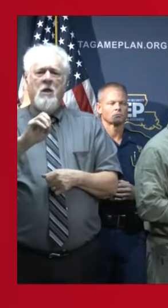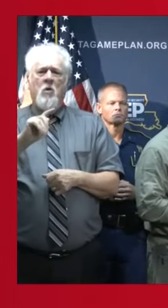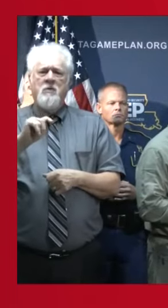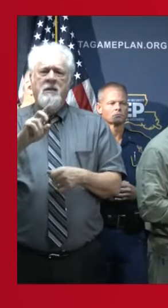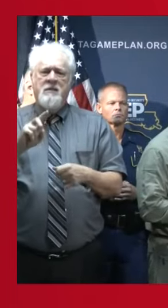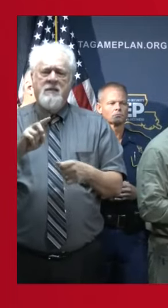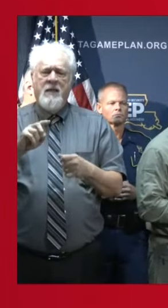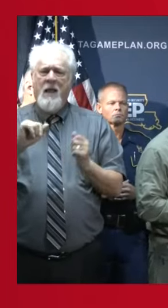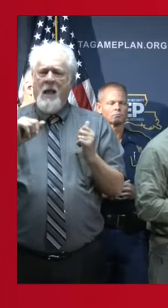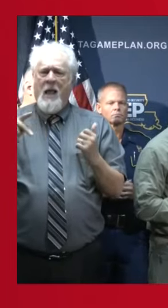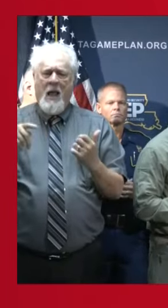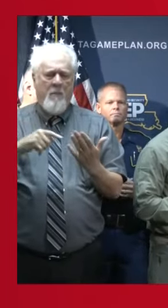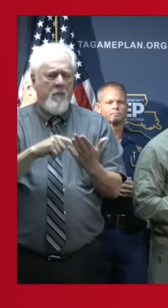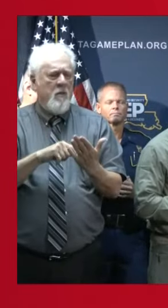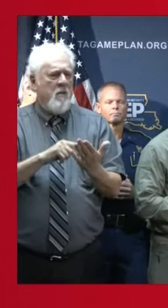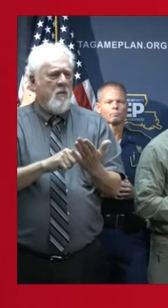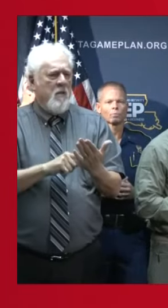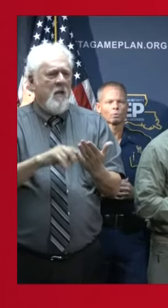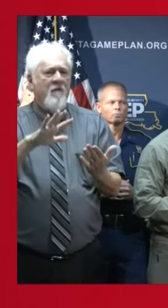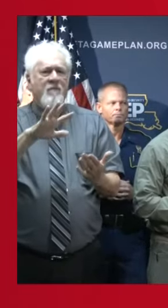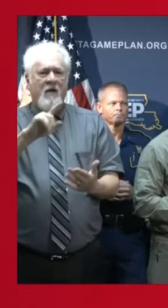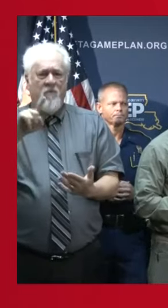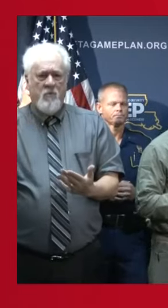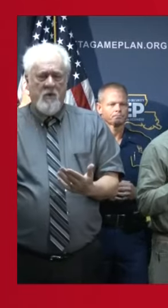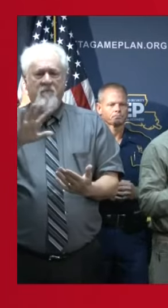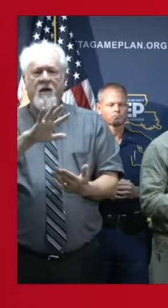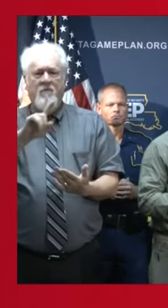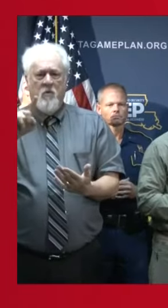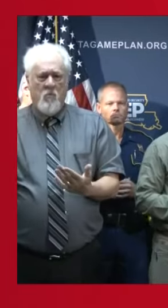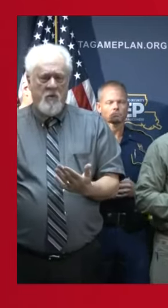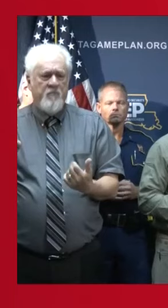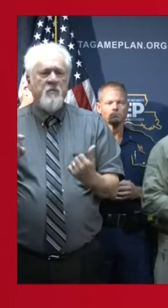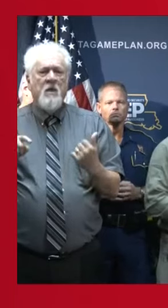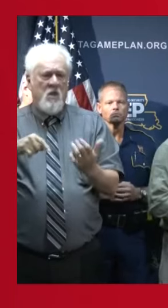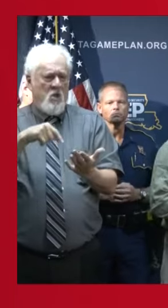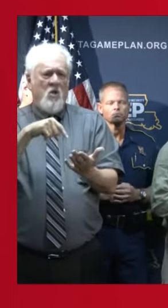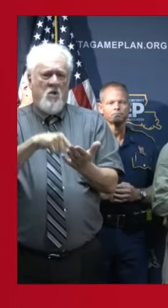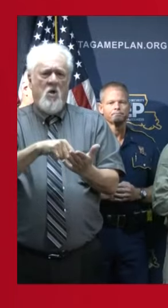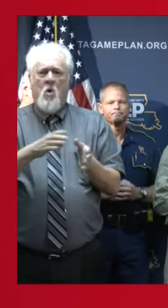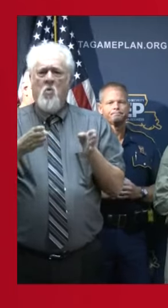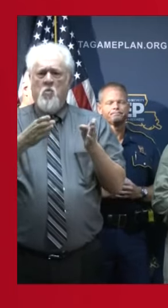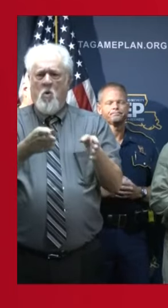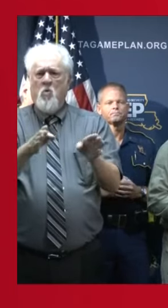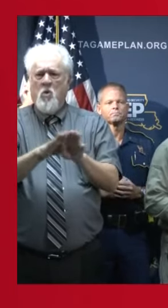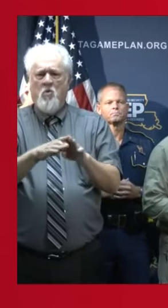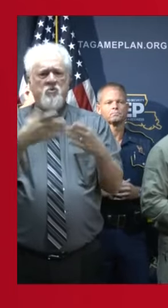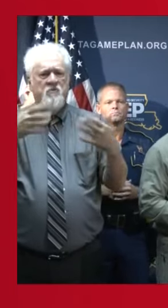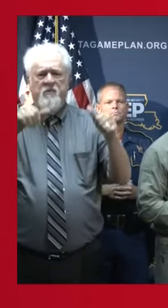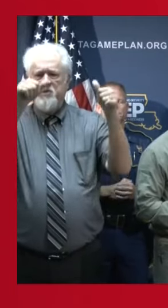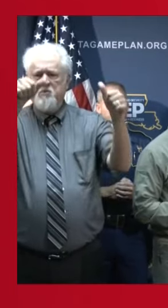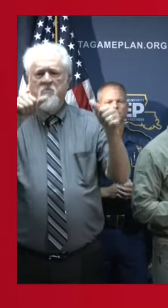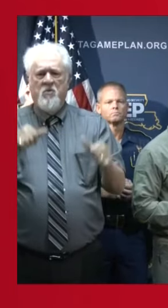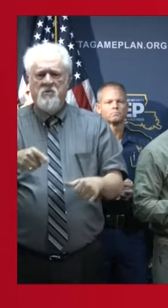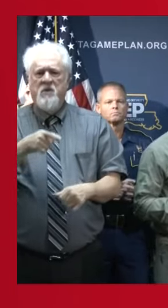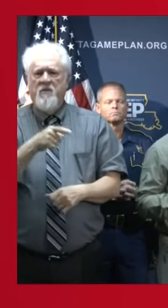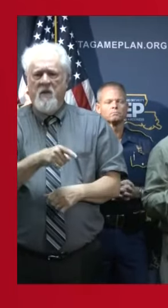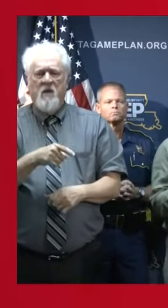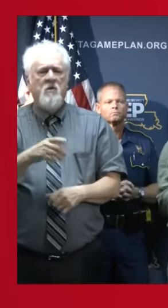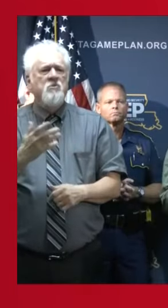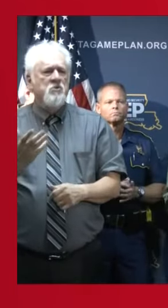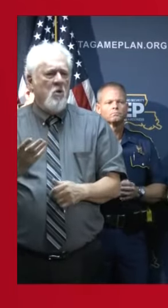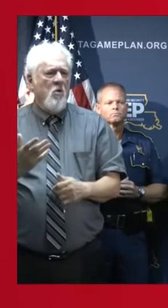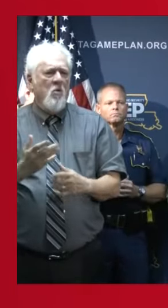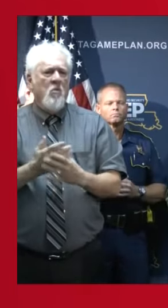app and website. 511, which was mentioned. That's correct. These road closures actually posted there as well. So I